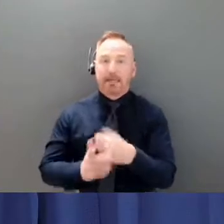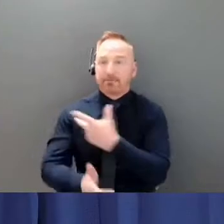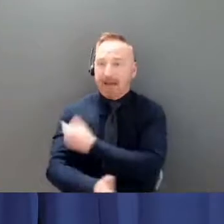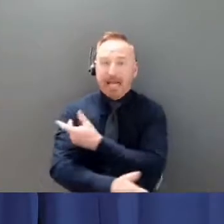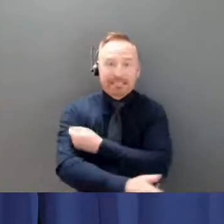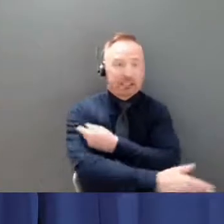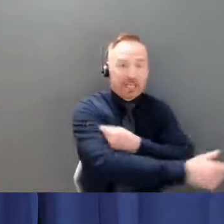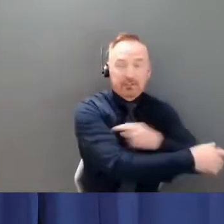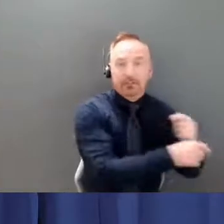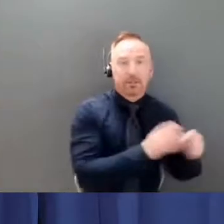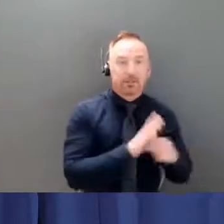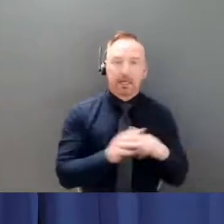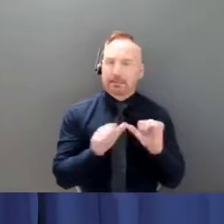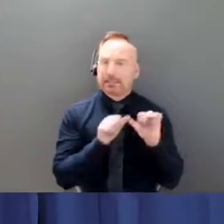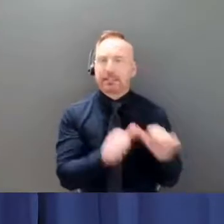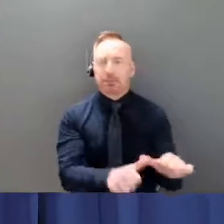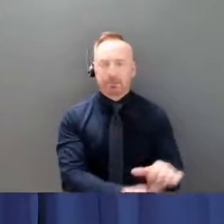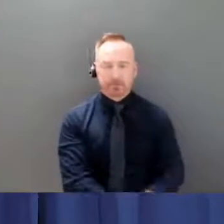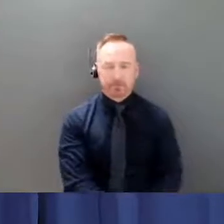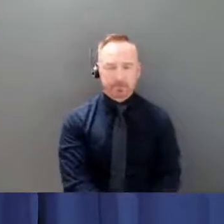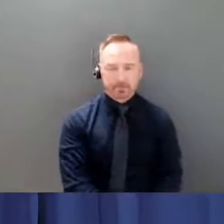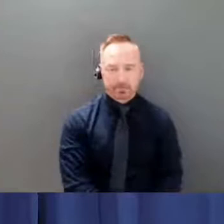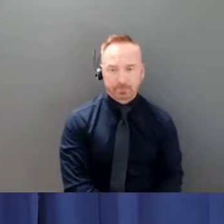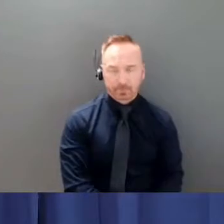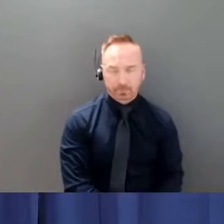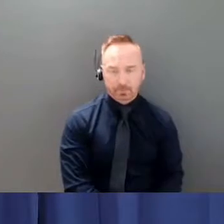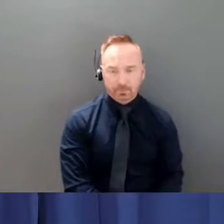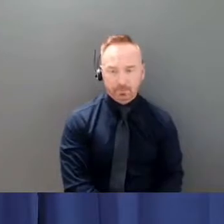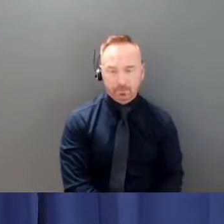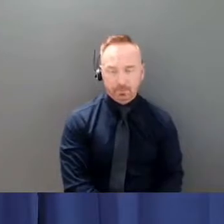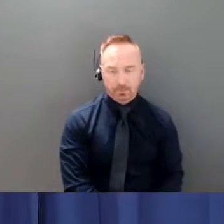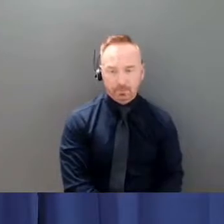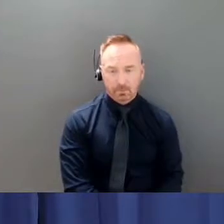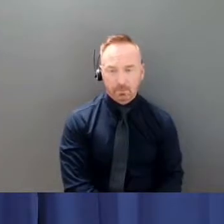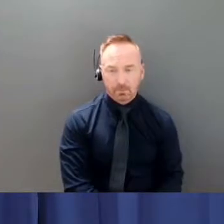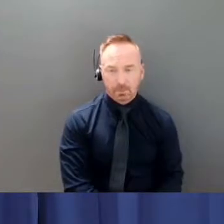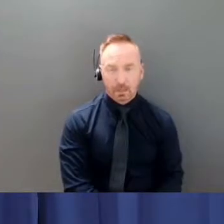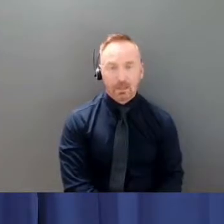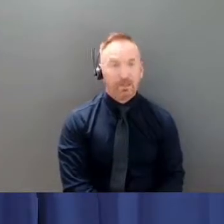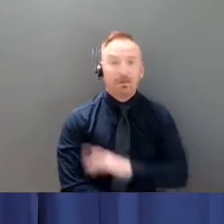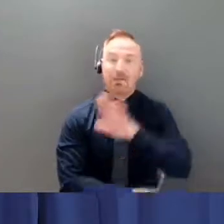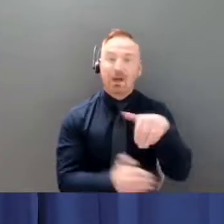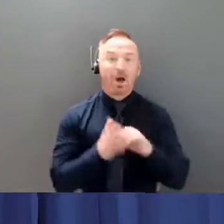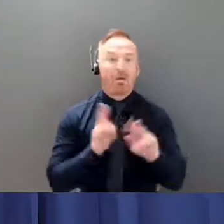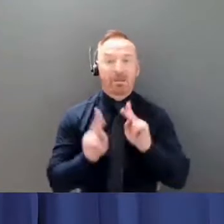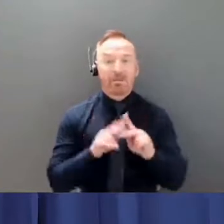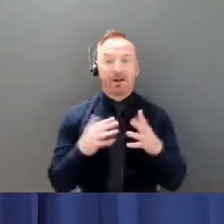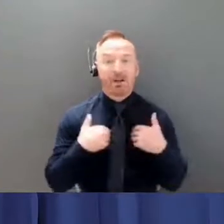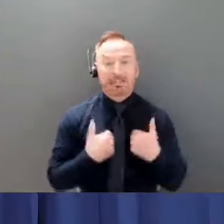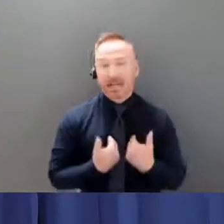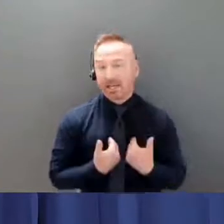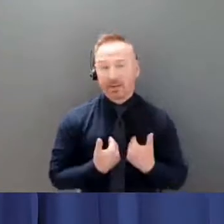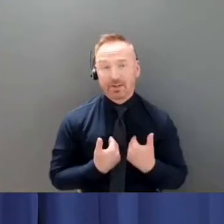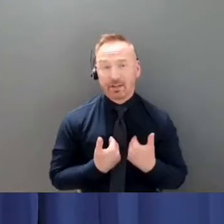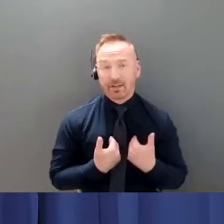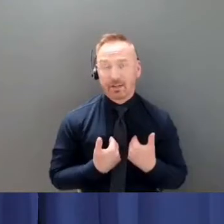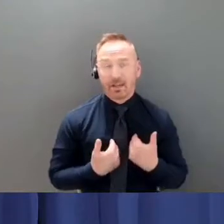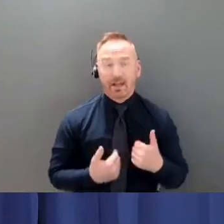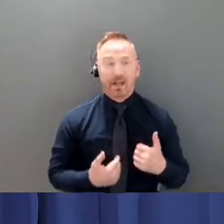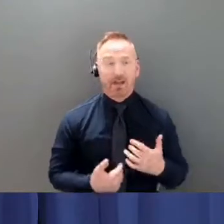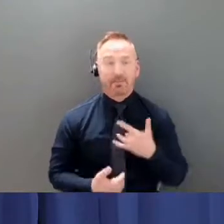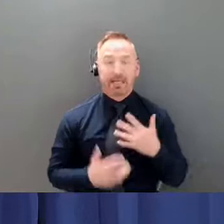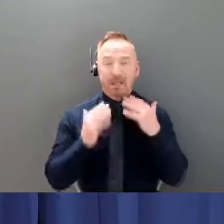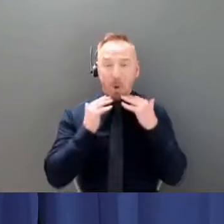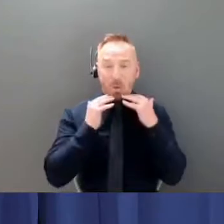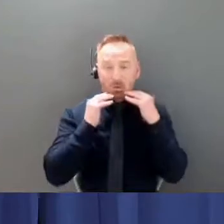but everyone is tired and we are overtaxed please consider as